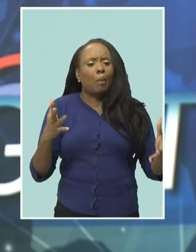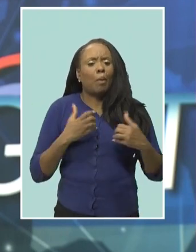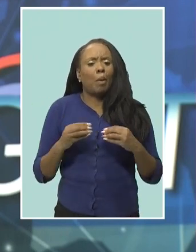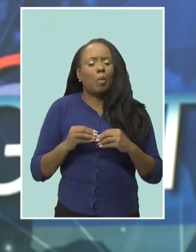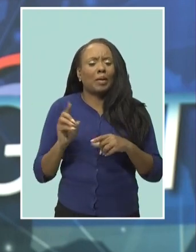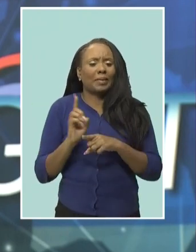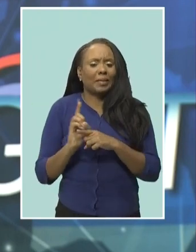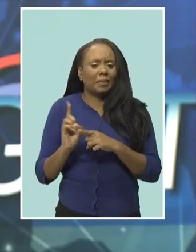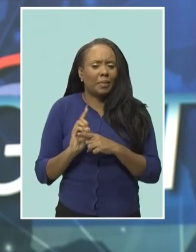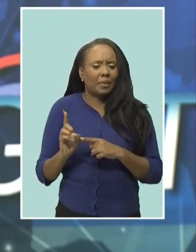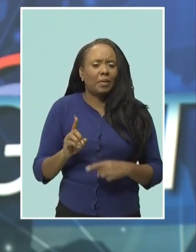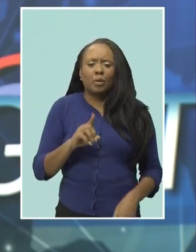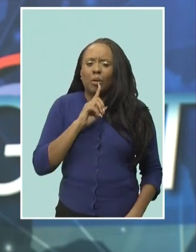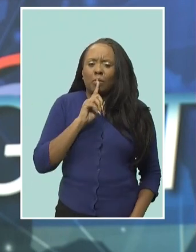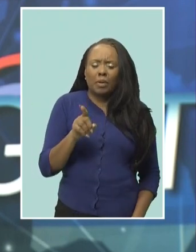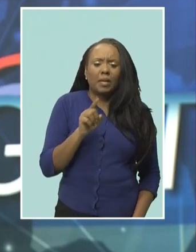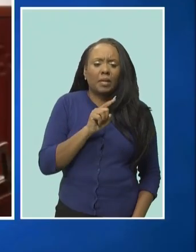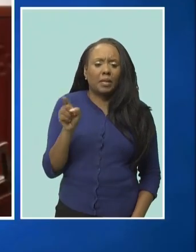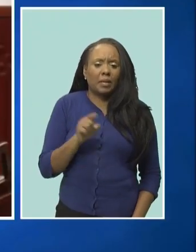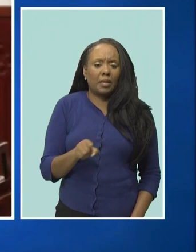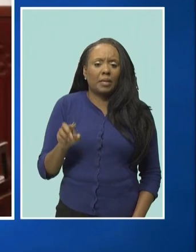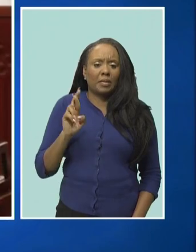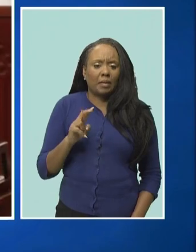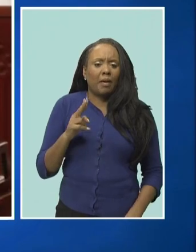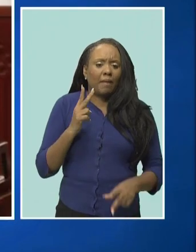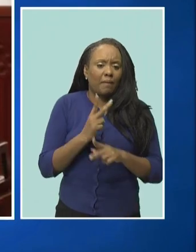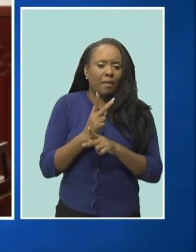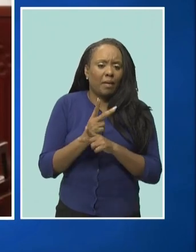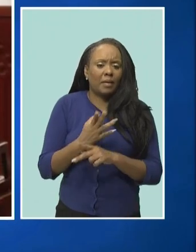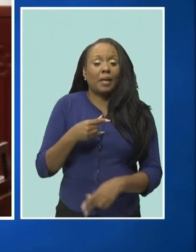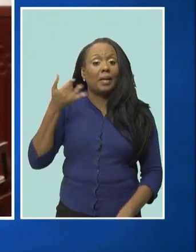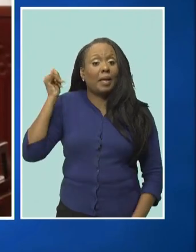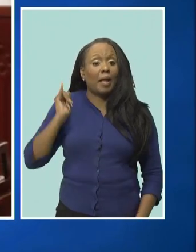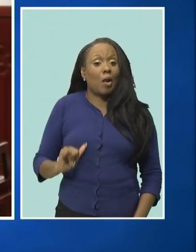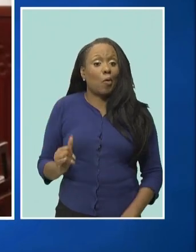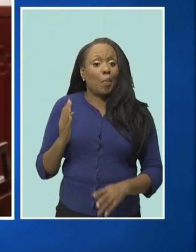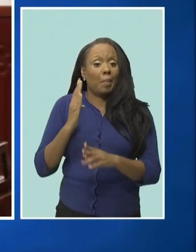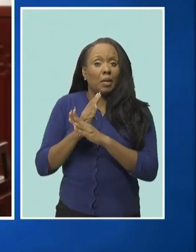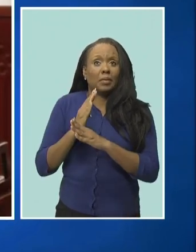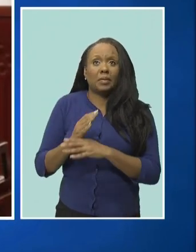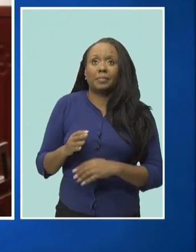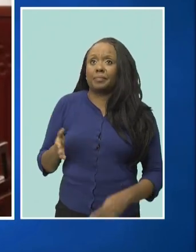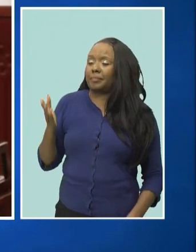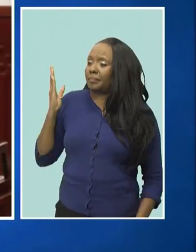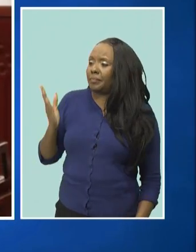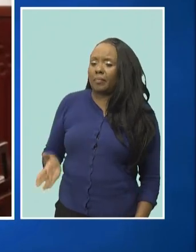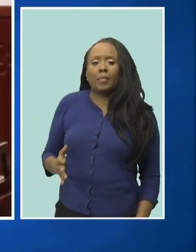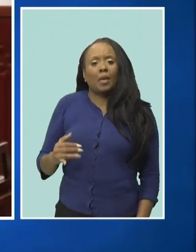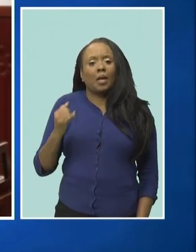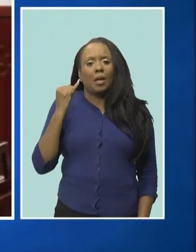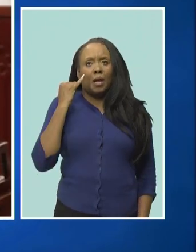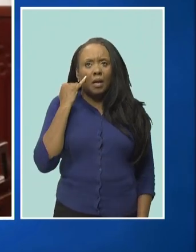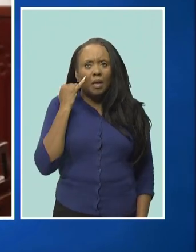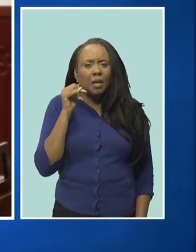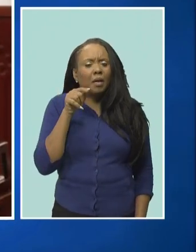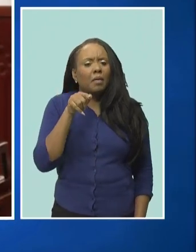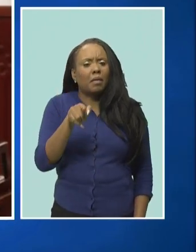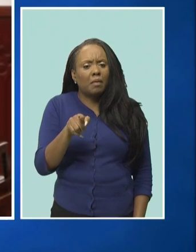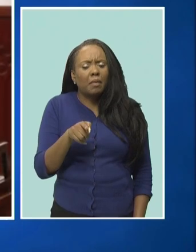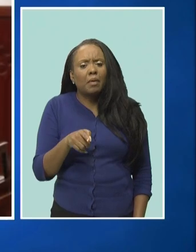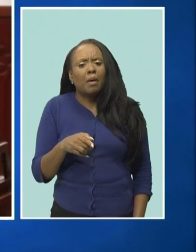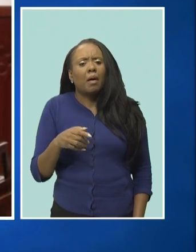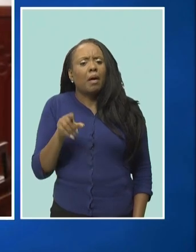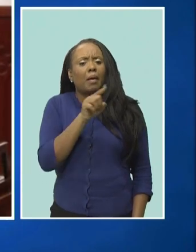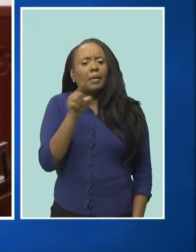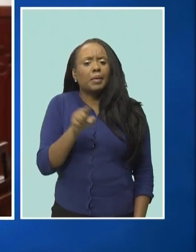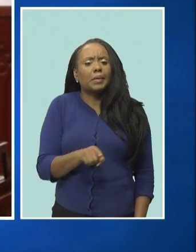to the psv sector it seems to me that if you are going to be employed as a zr driver